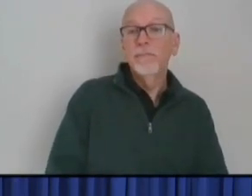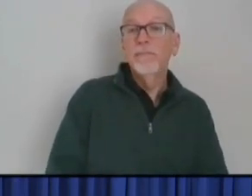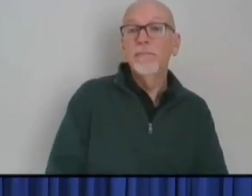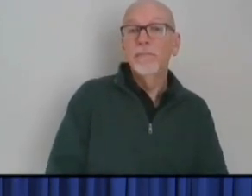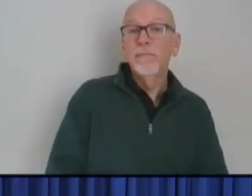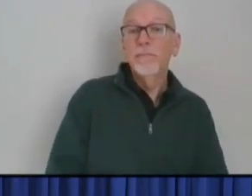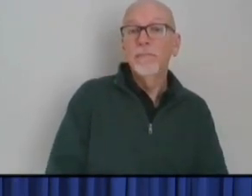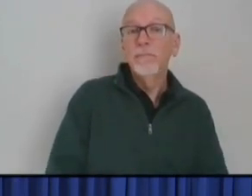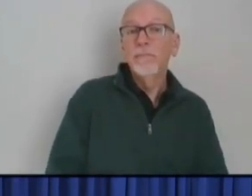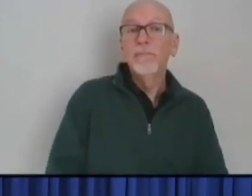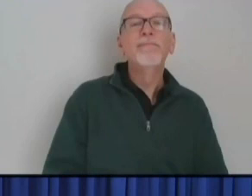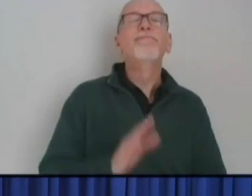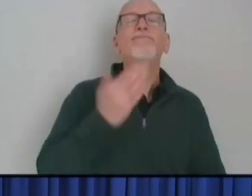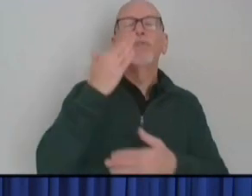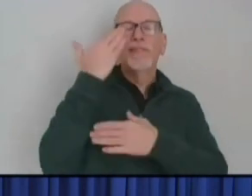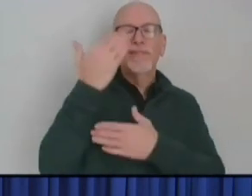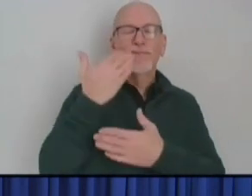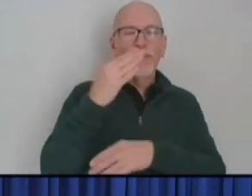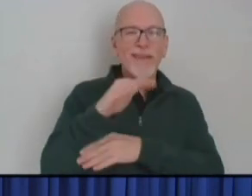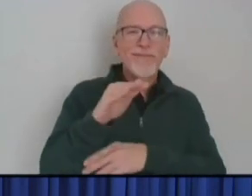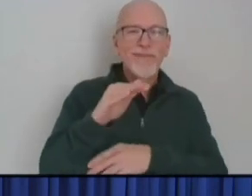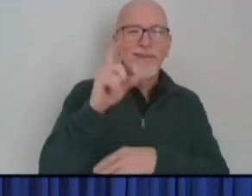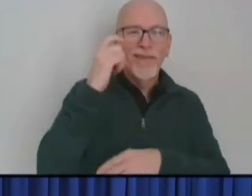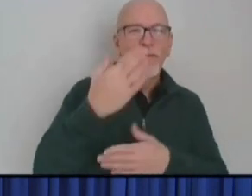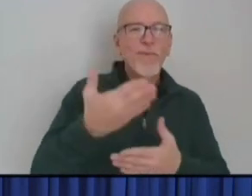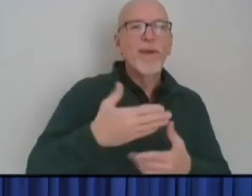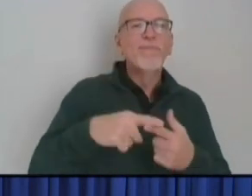Good afternoon, Governor. Welcome to the Facial Hair Club.